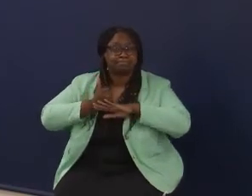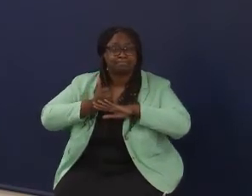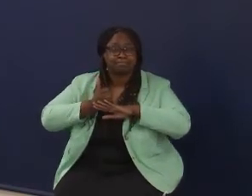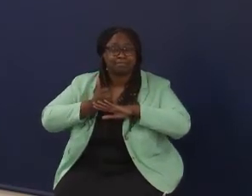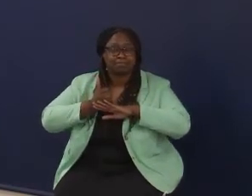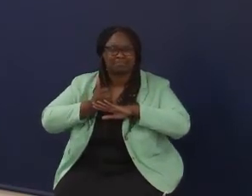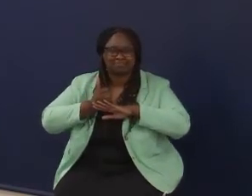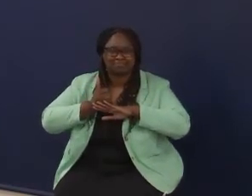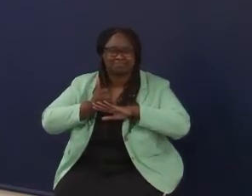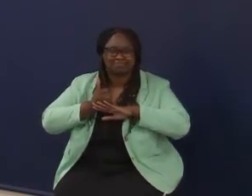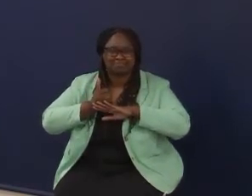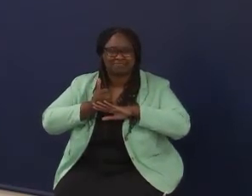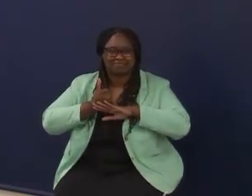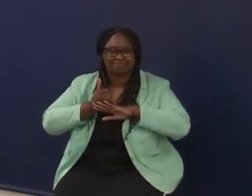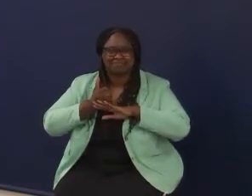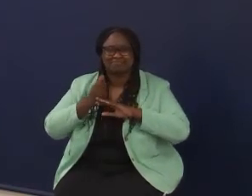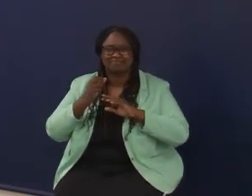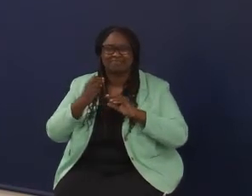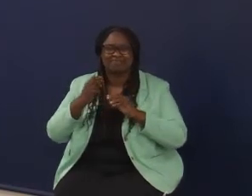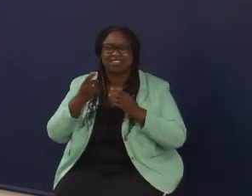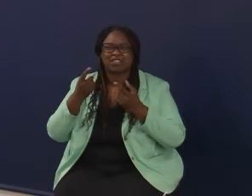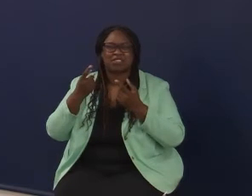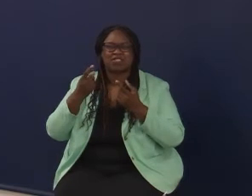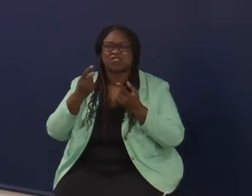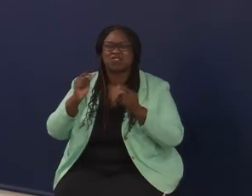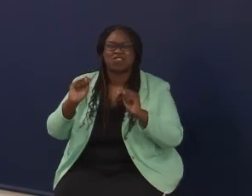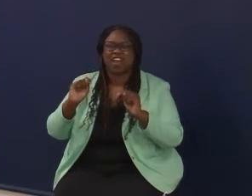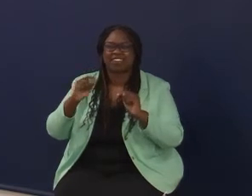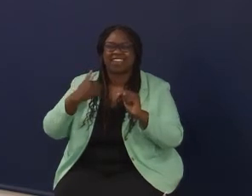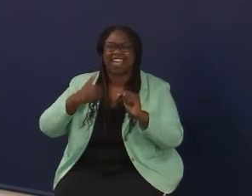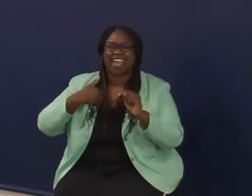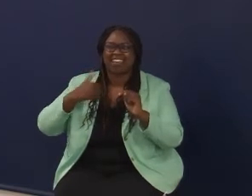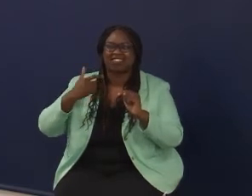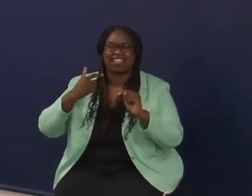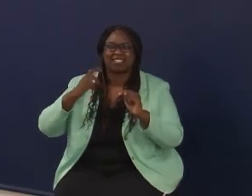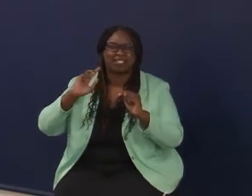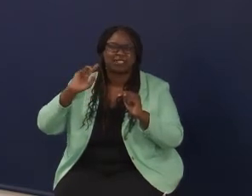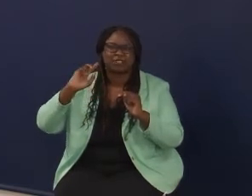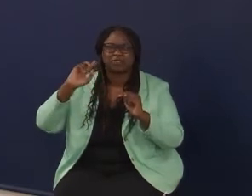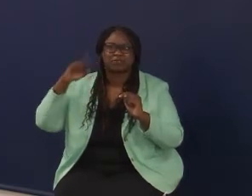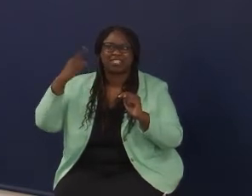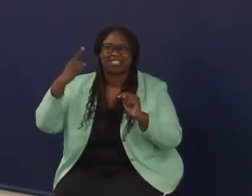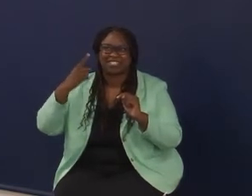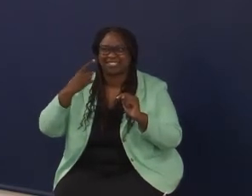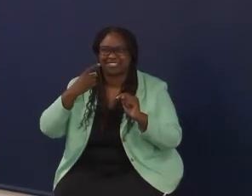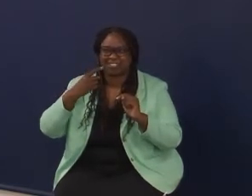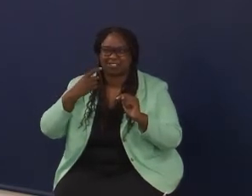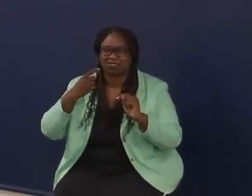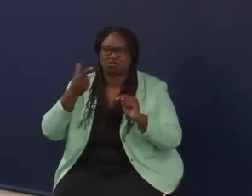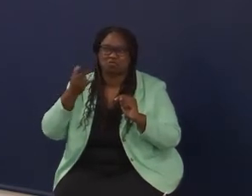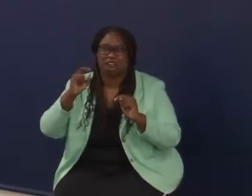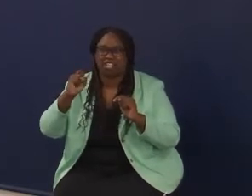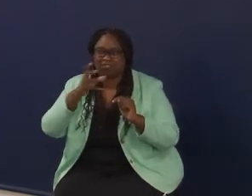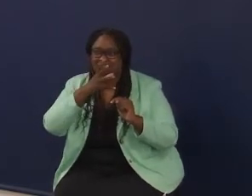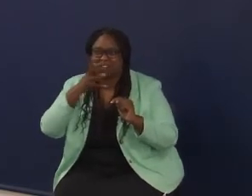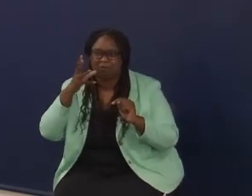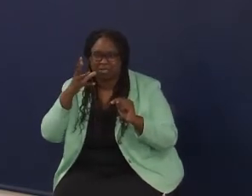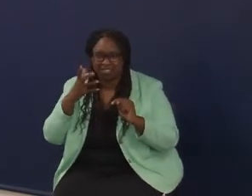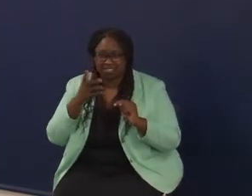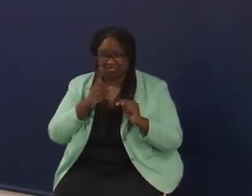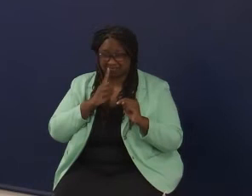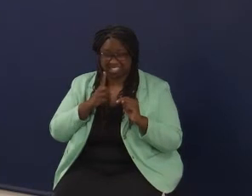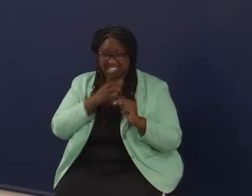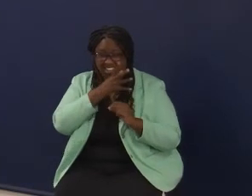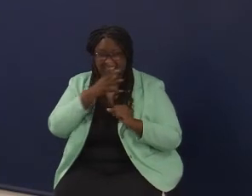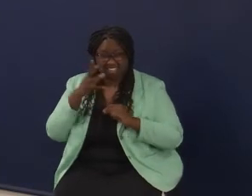crazy glass farm out there, right? Like the future of agriculture in America is very tightly tied to Rowan